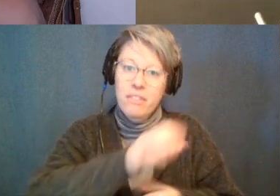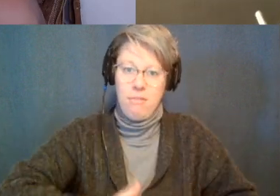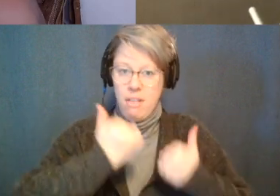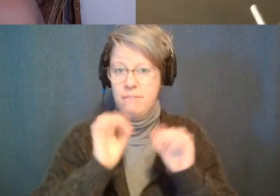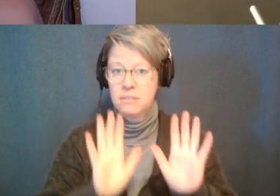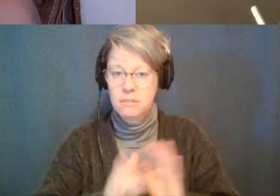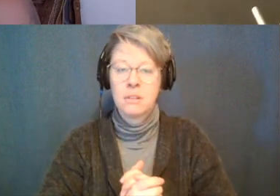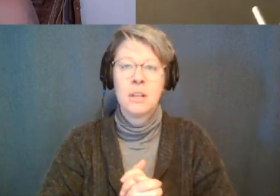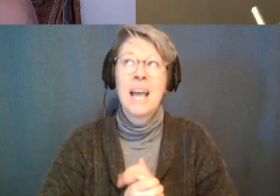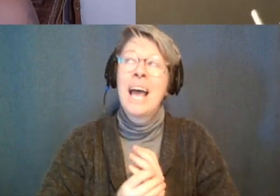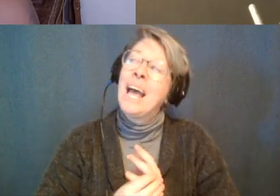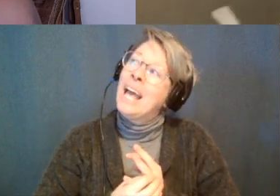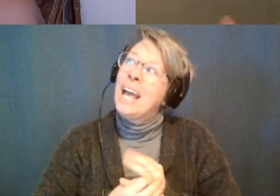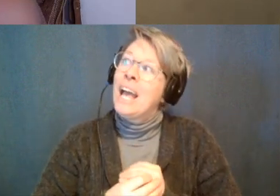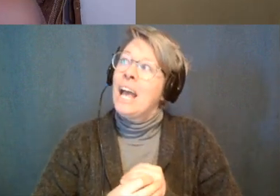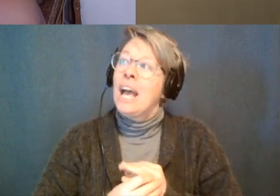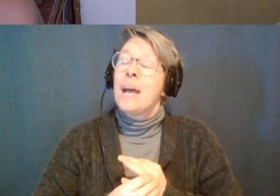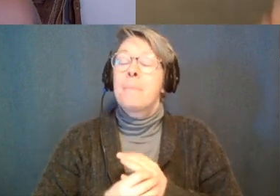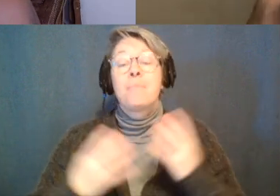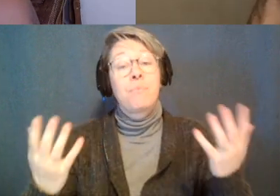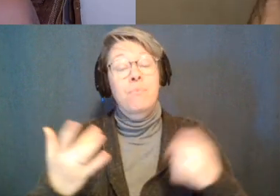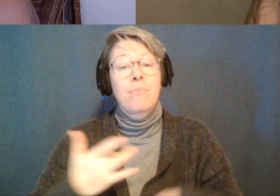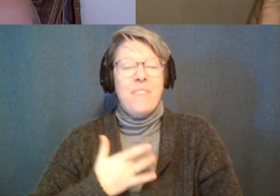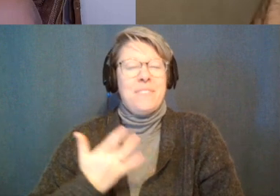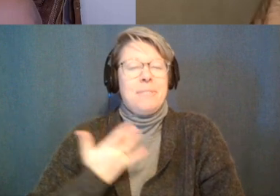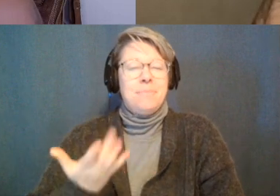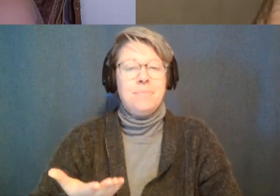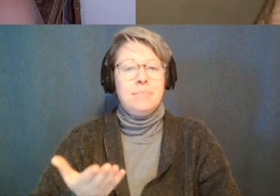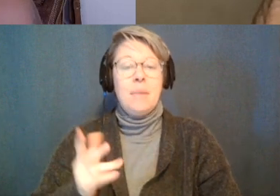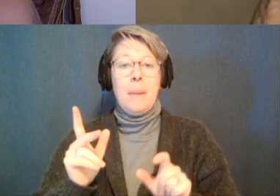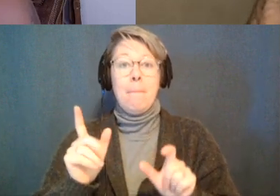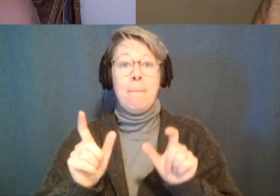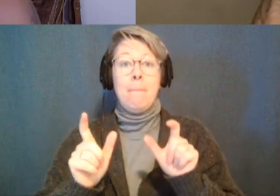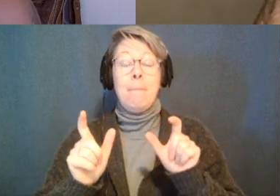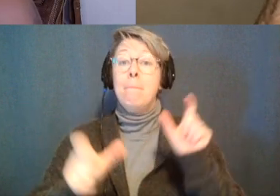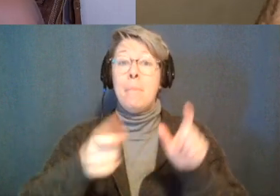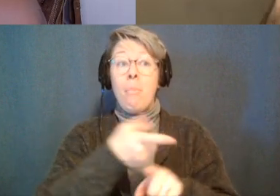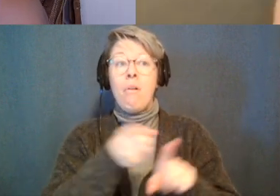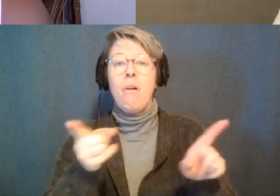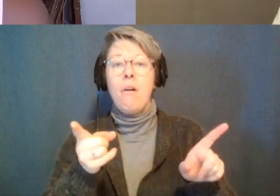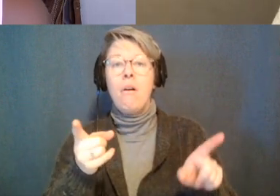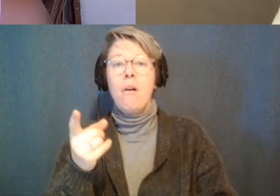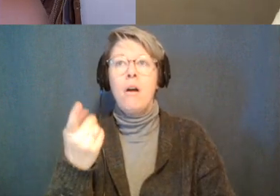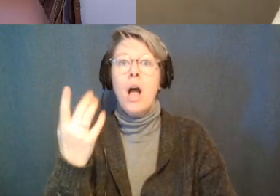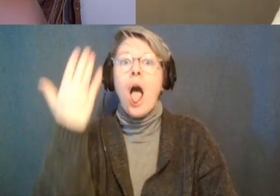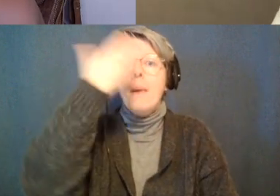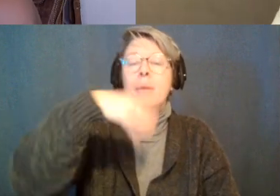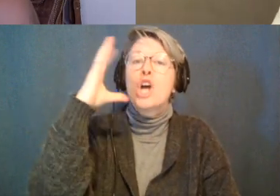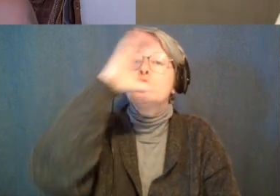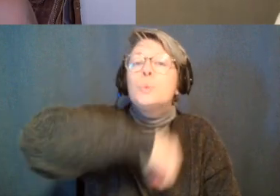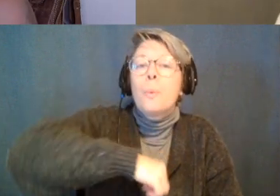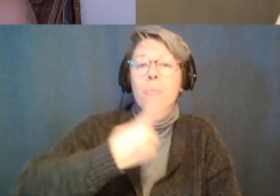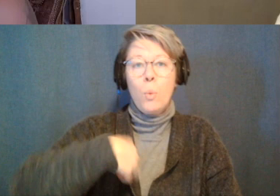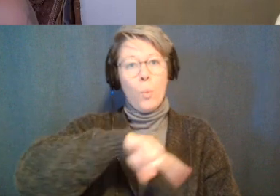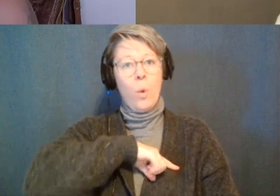it's it's very common for people to mistake us to think that we're only one way and that's